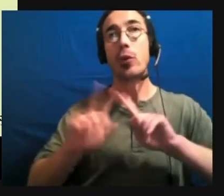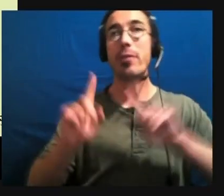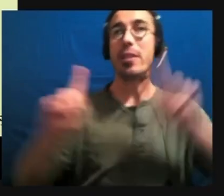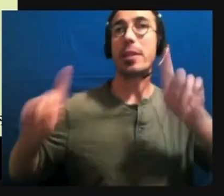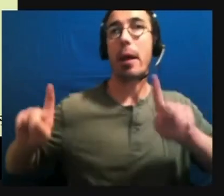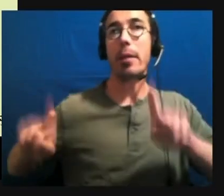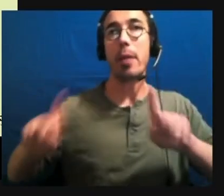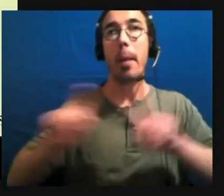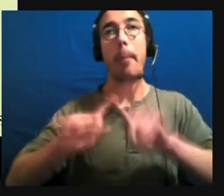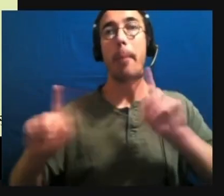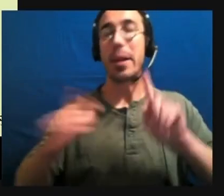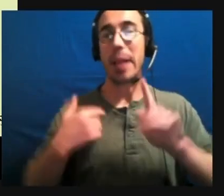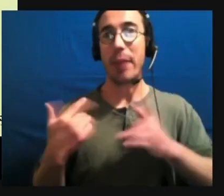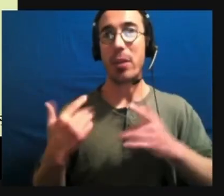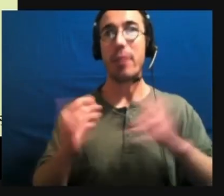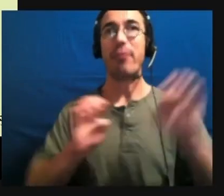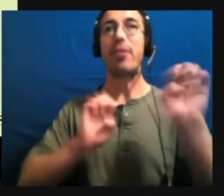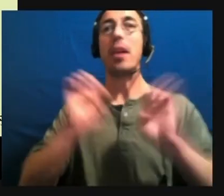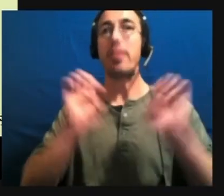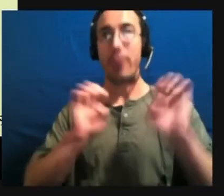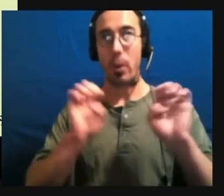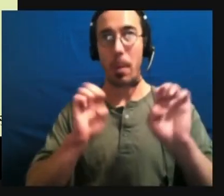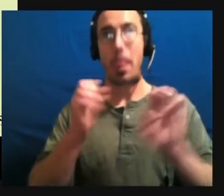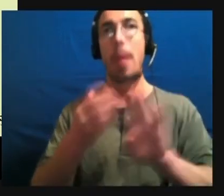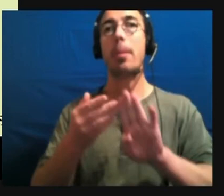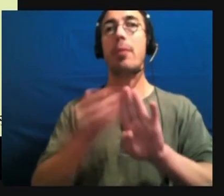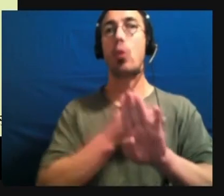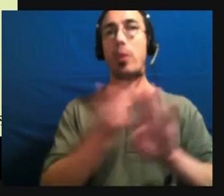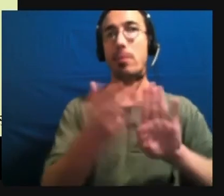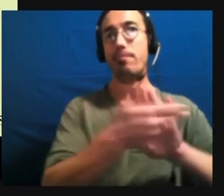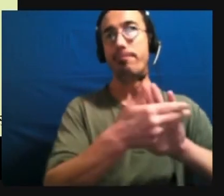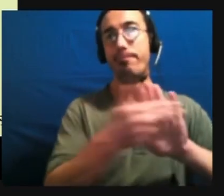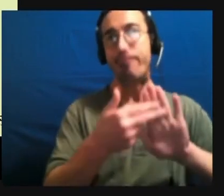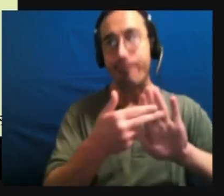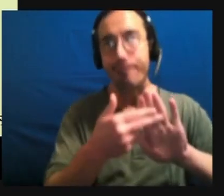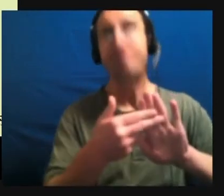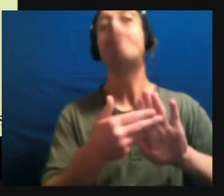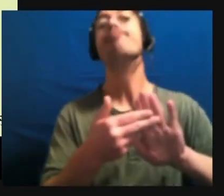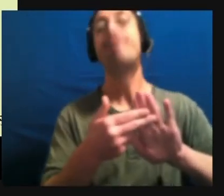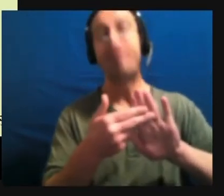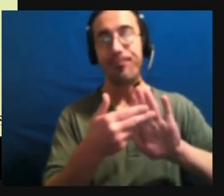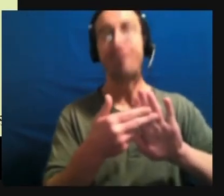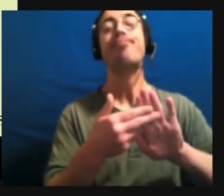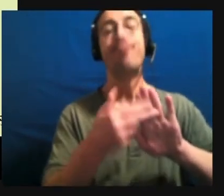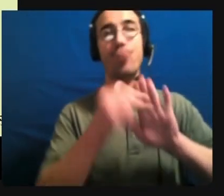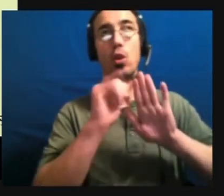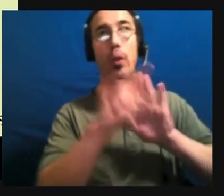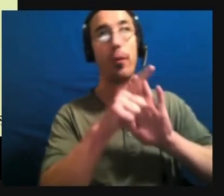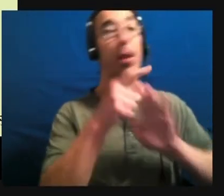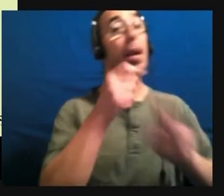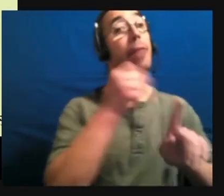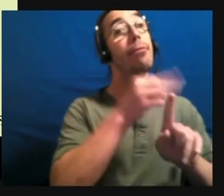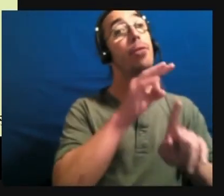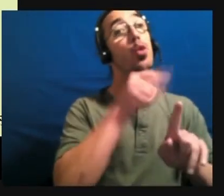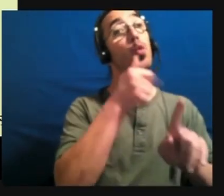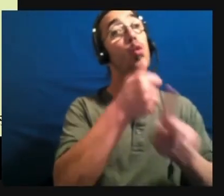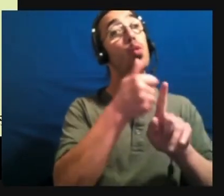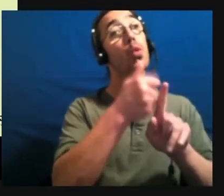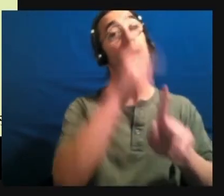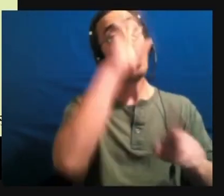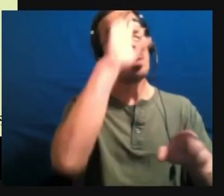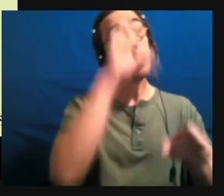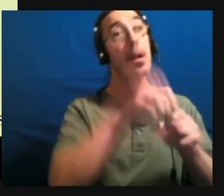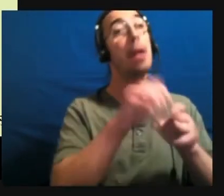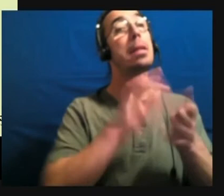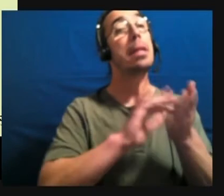some sort of assessment procedure to be able to identify whether or not you meet the medical